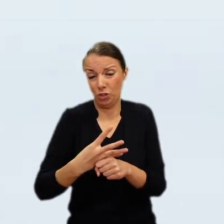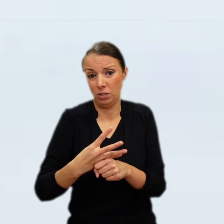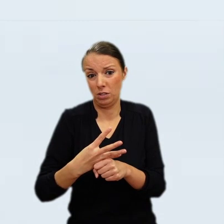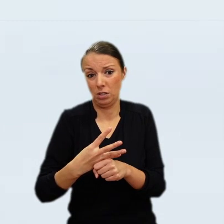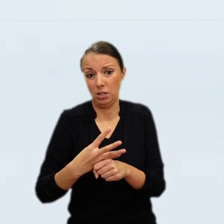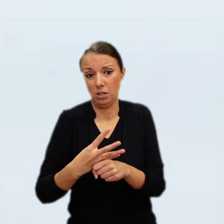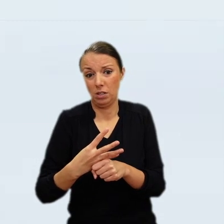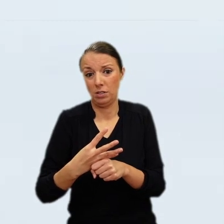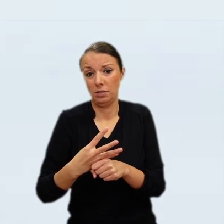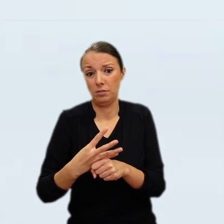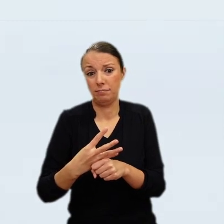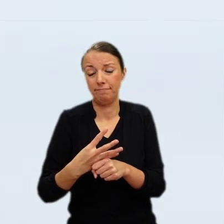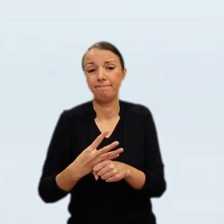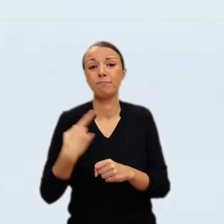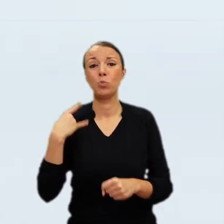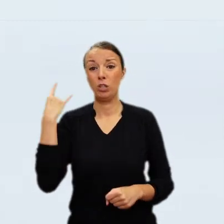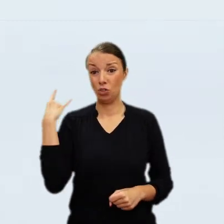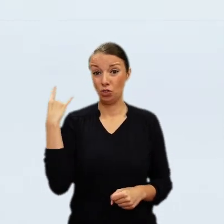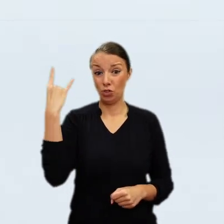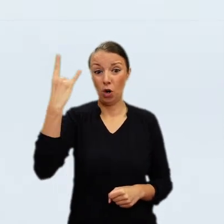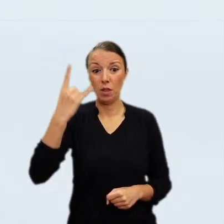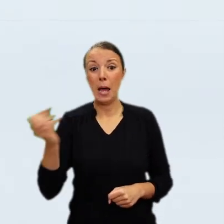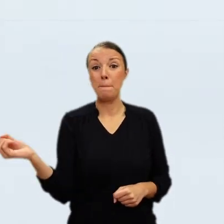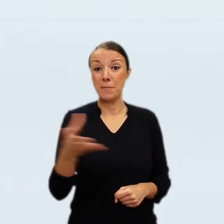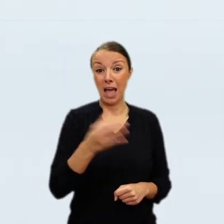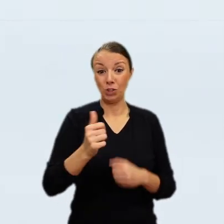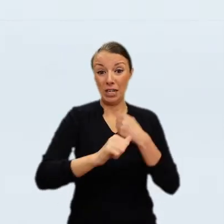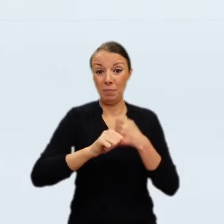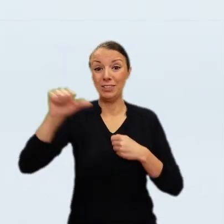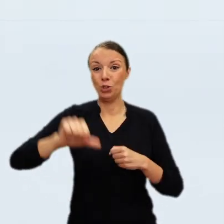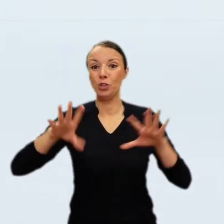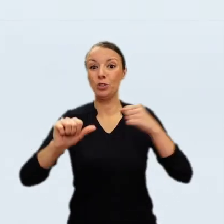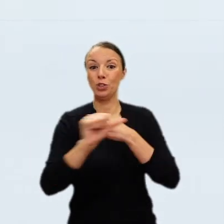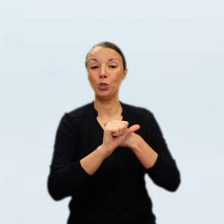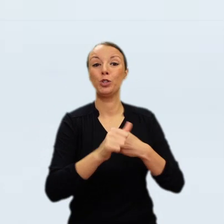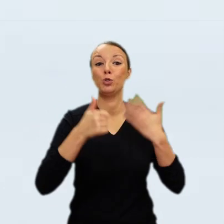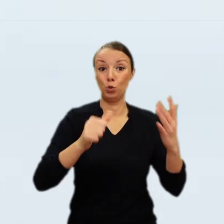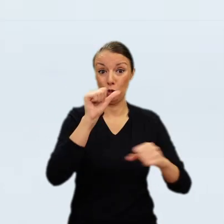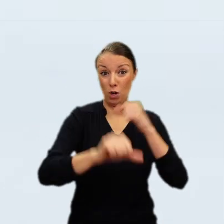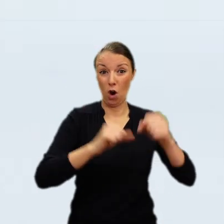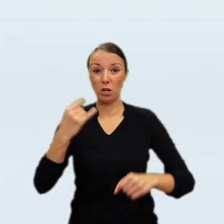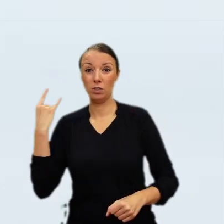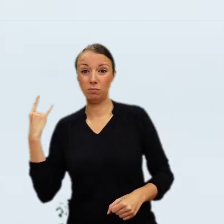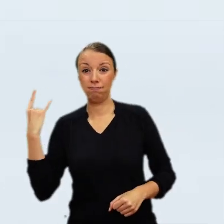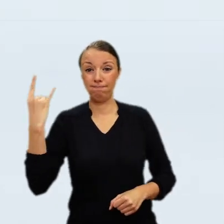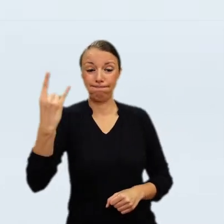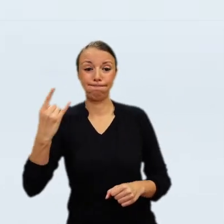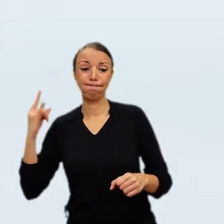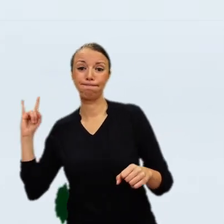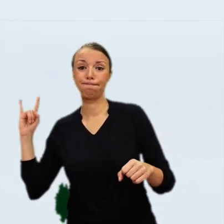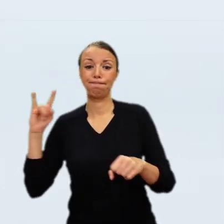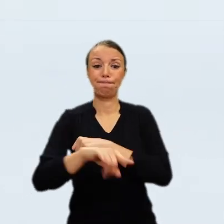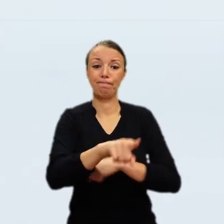In it, he described the Rembrandt painting and The Shining Youth Who Himself Seems to be in Search of Something Distant,